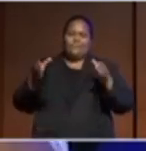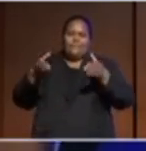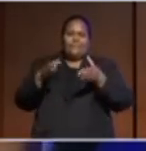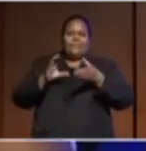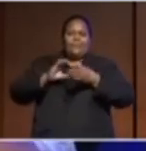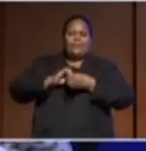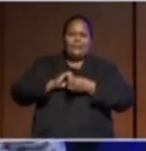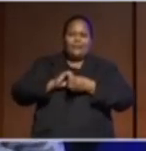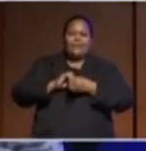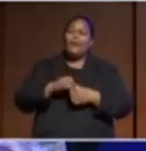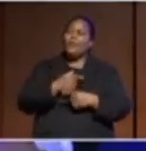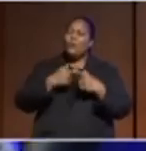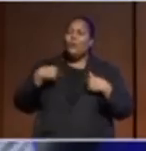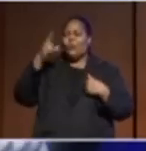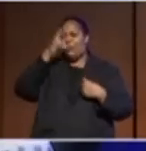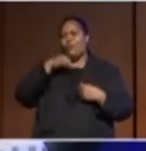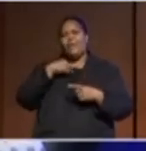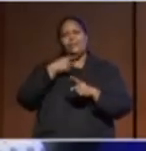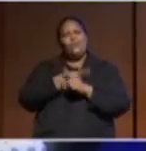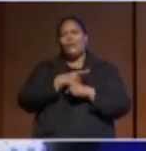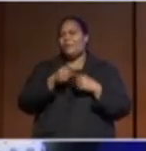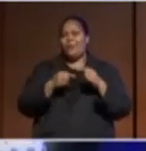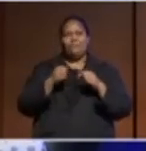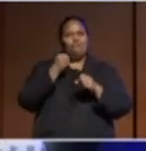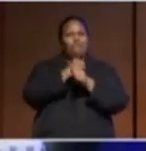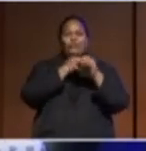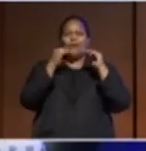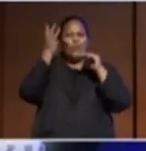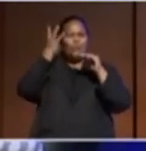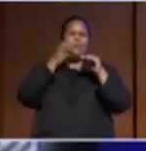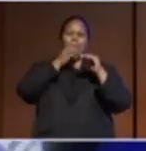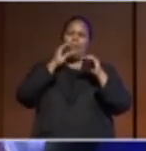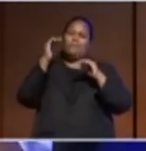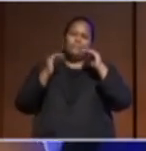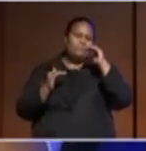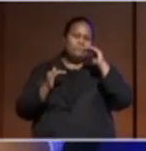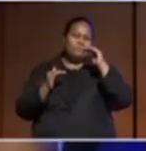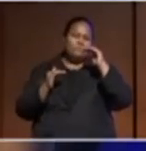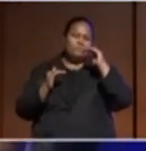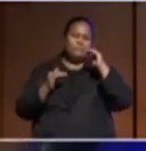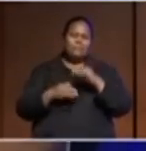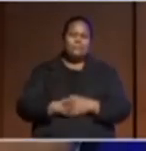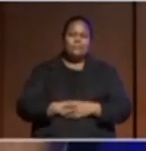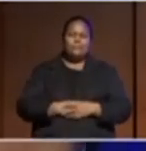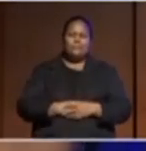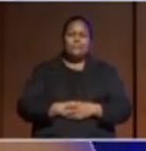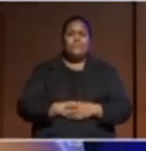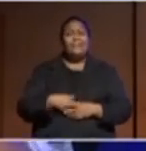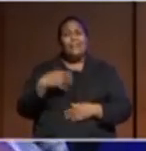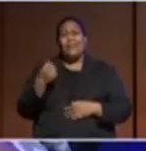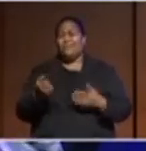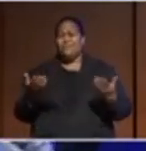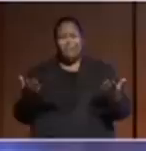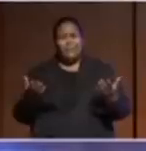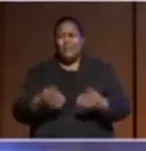We can talk about gender inequalities. You know, and we have such a bad rip